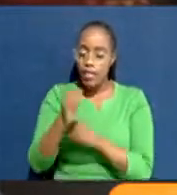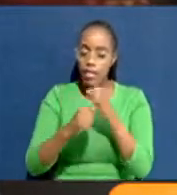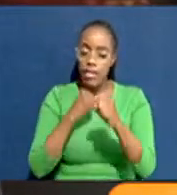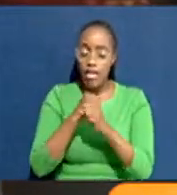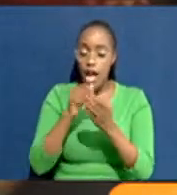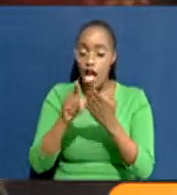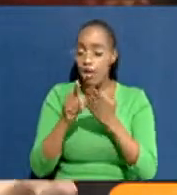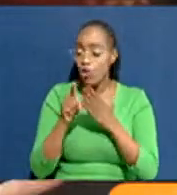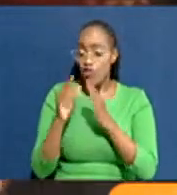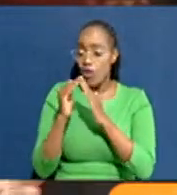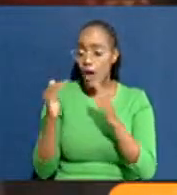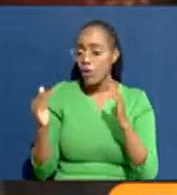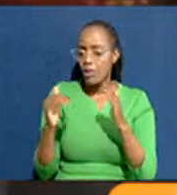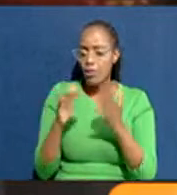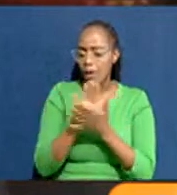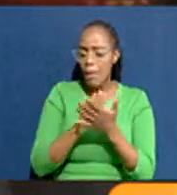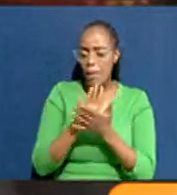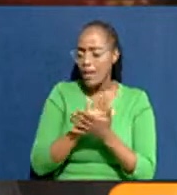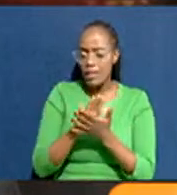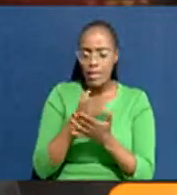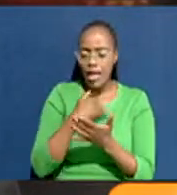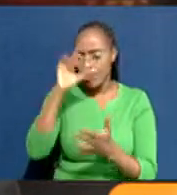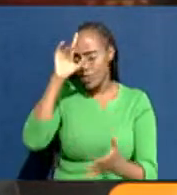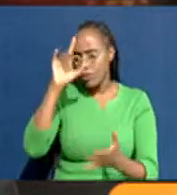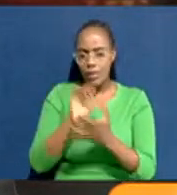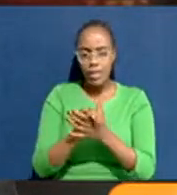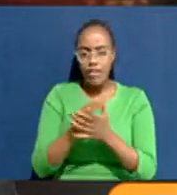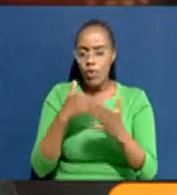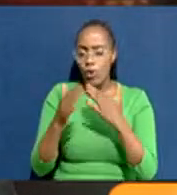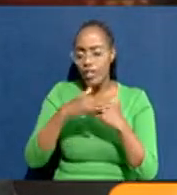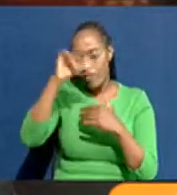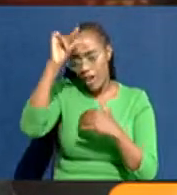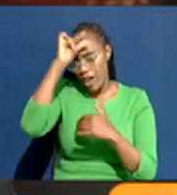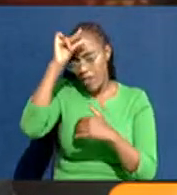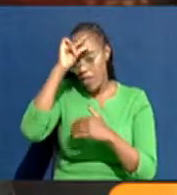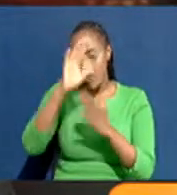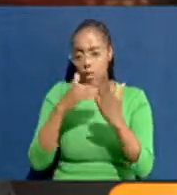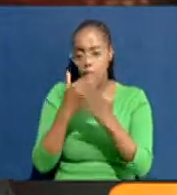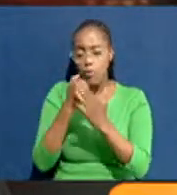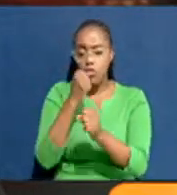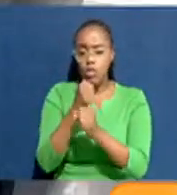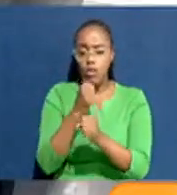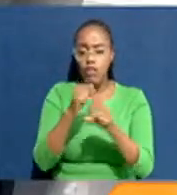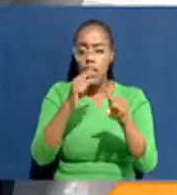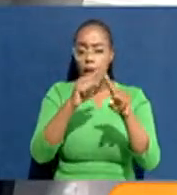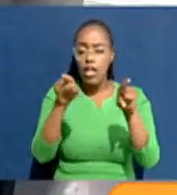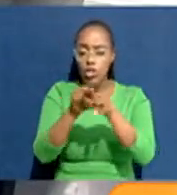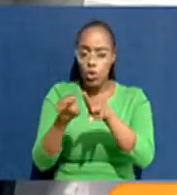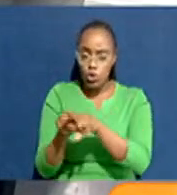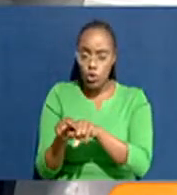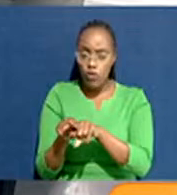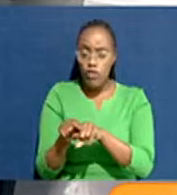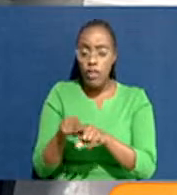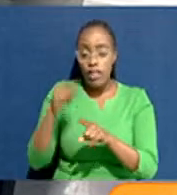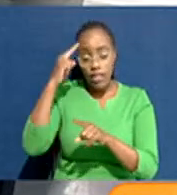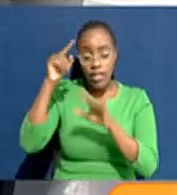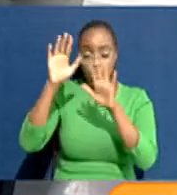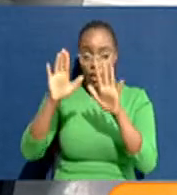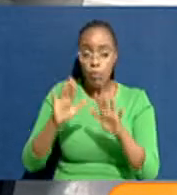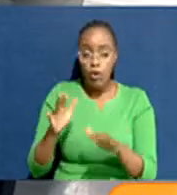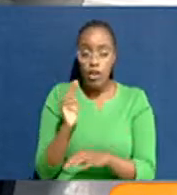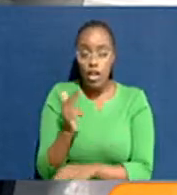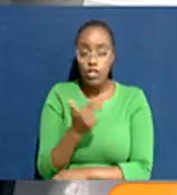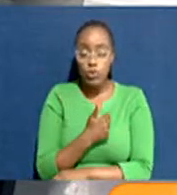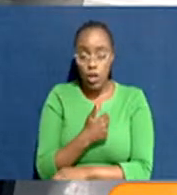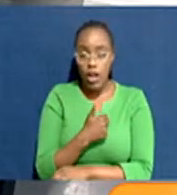Otherwise, we have no basis to believe, you know, what government is proposing to the people. Yeah. And also, I think it's important for us